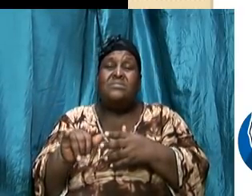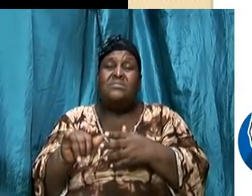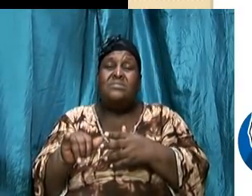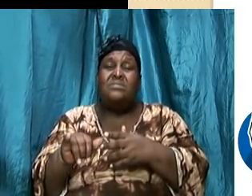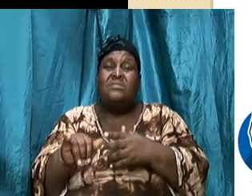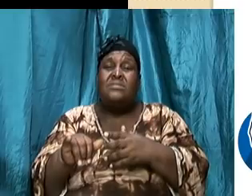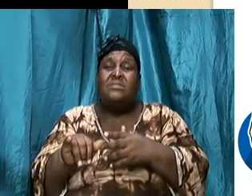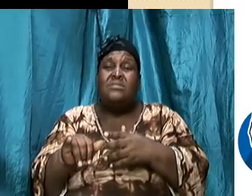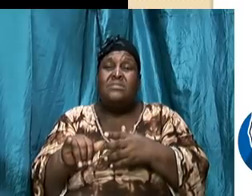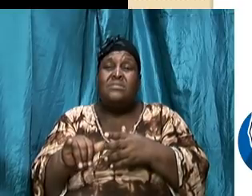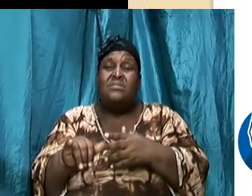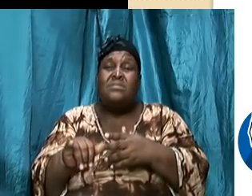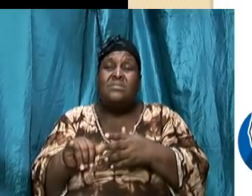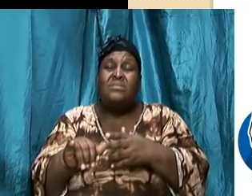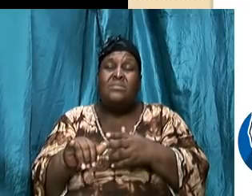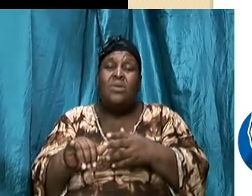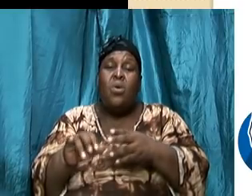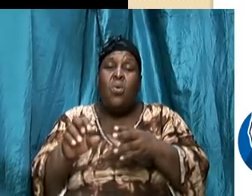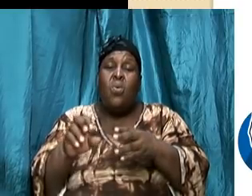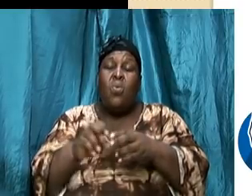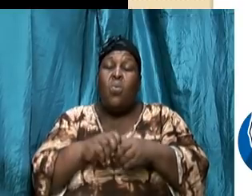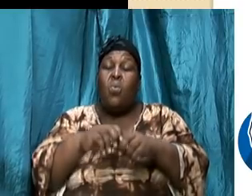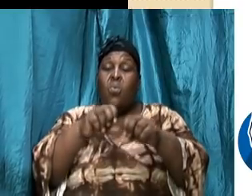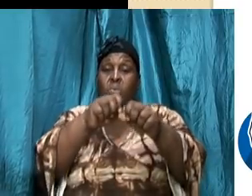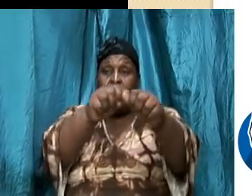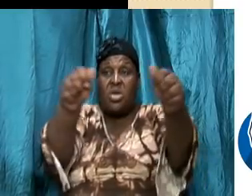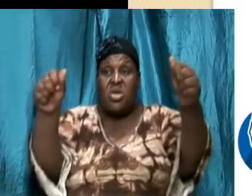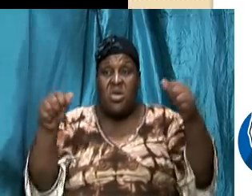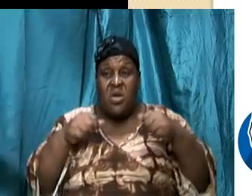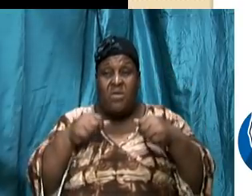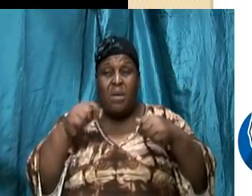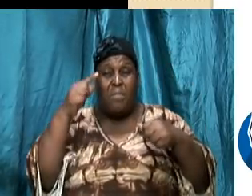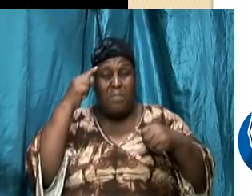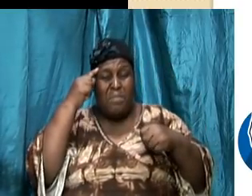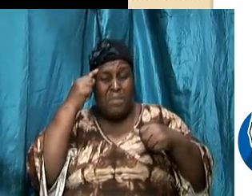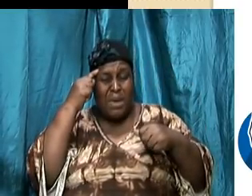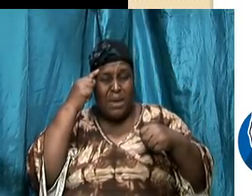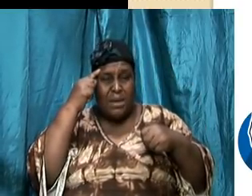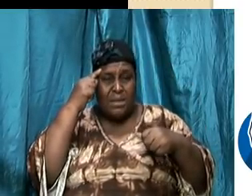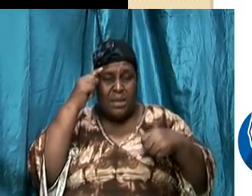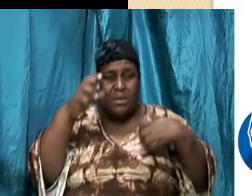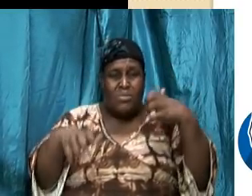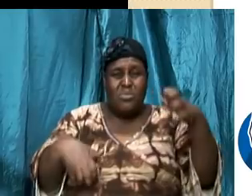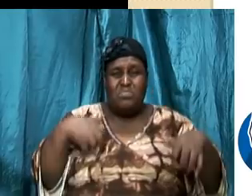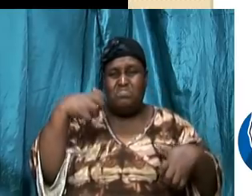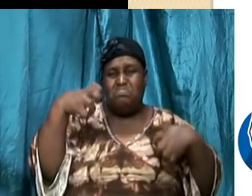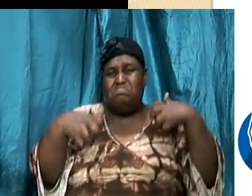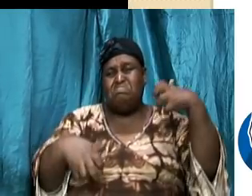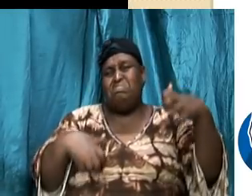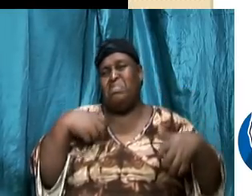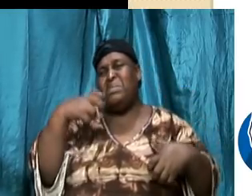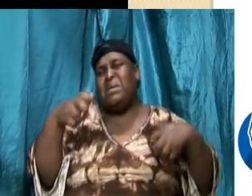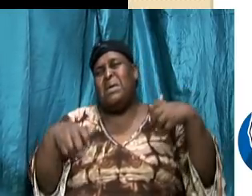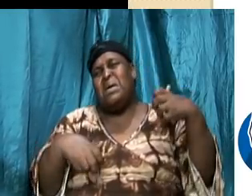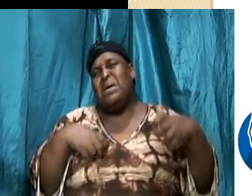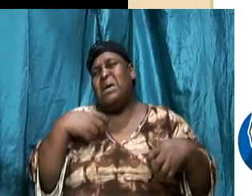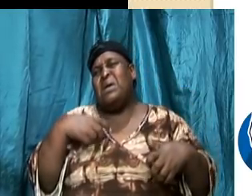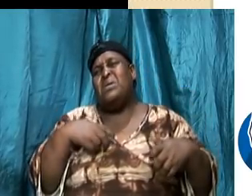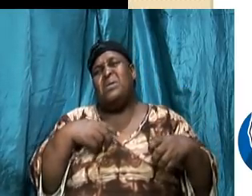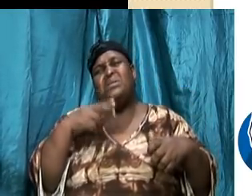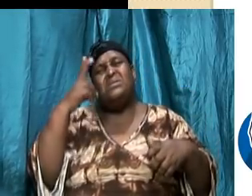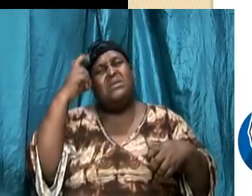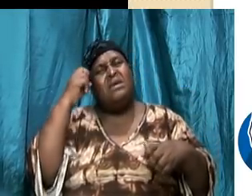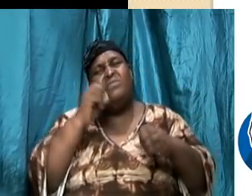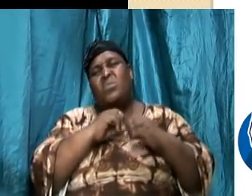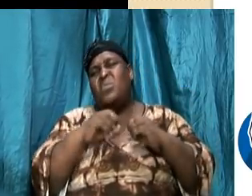yes in our minds or emotions and he will energize it yes this is why our